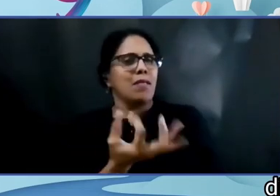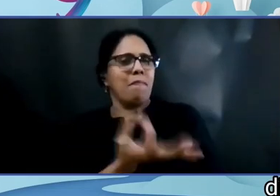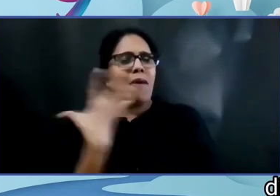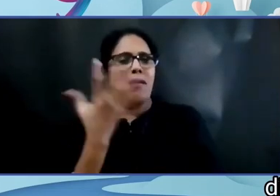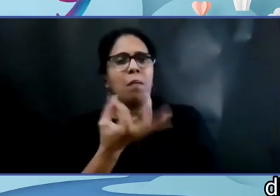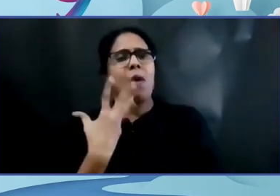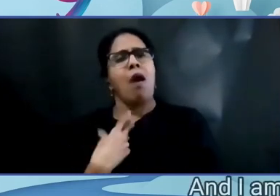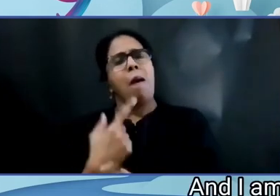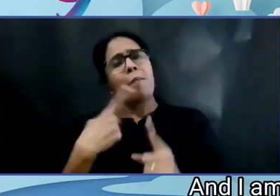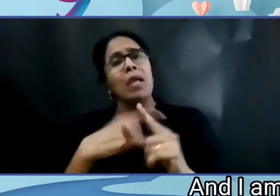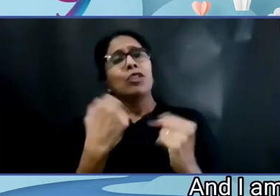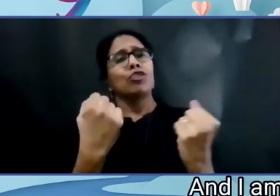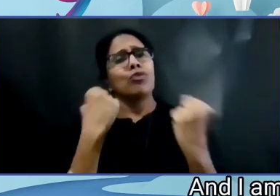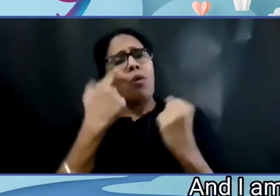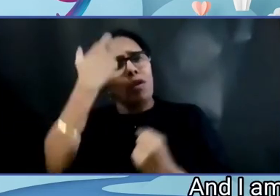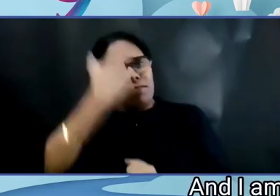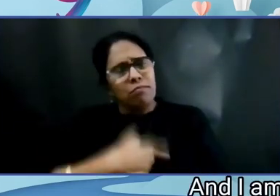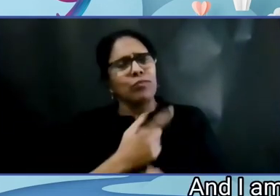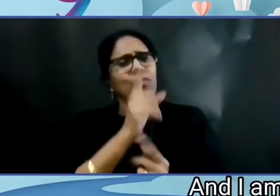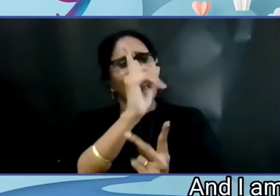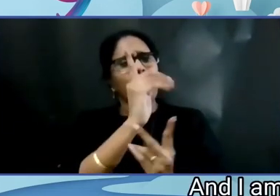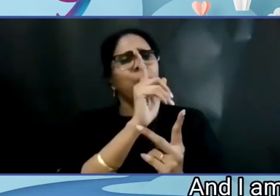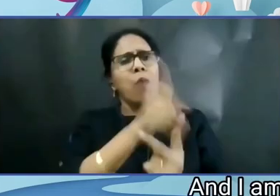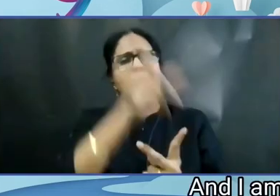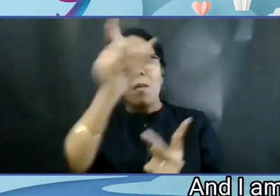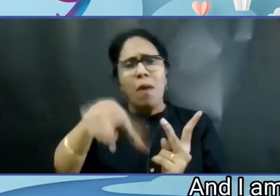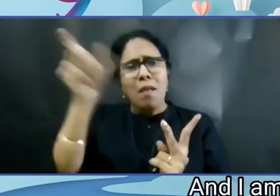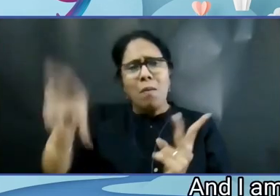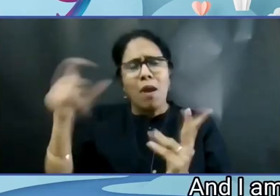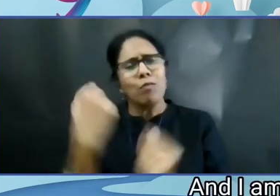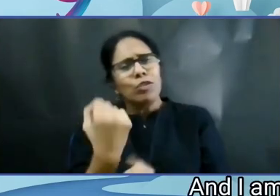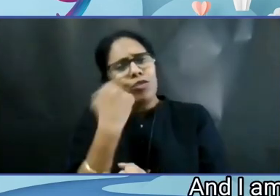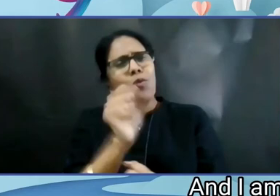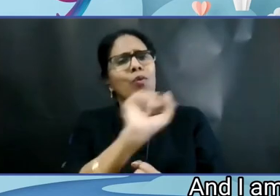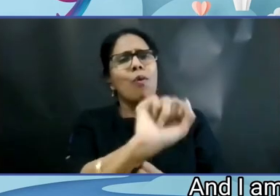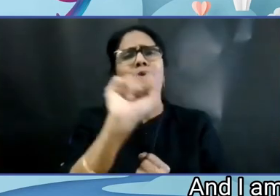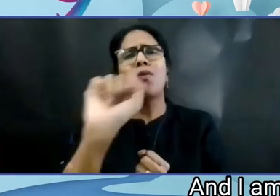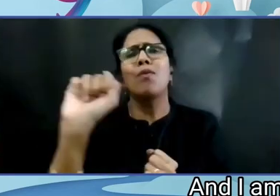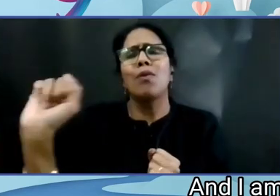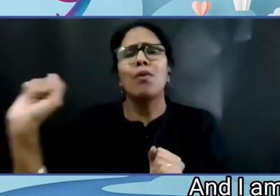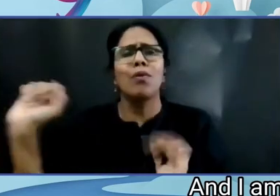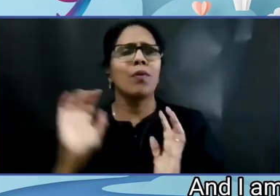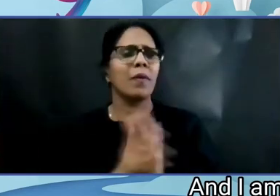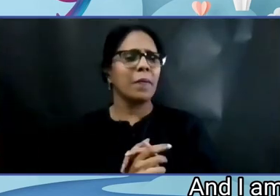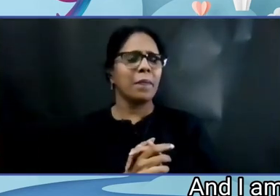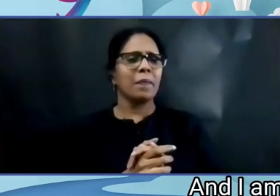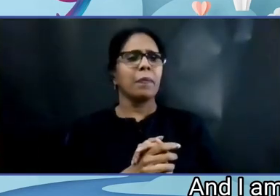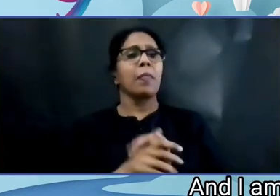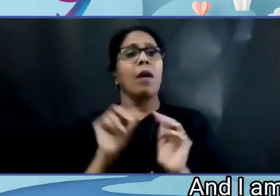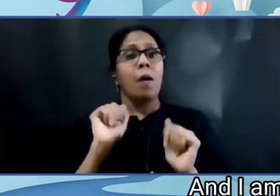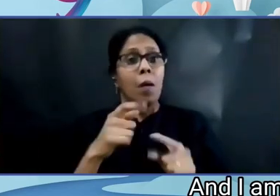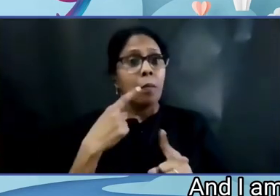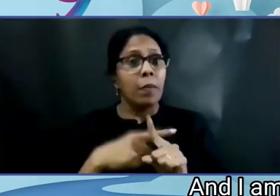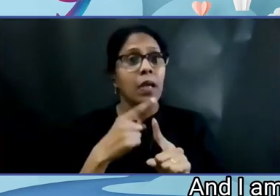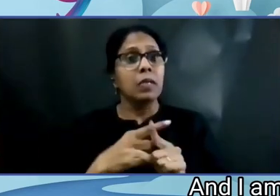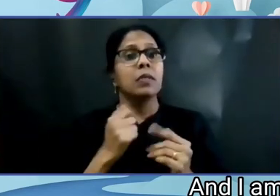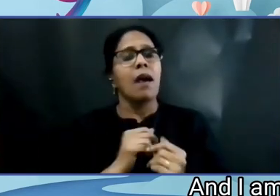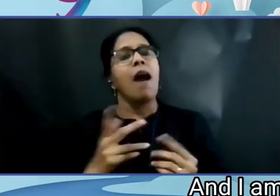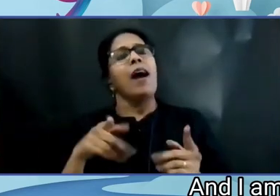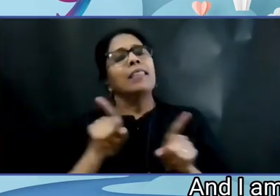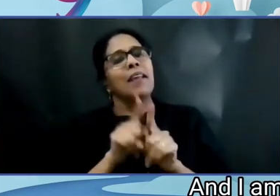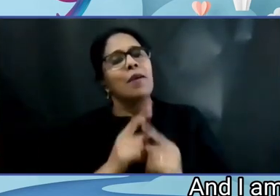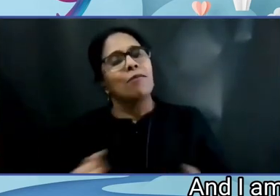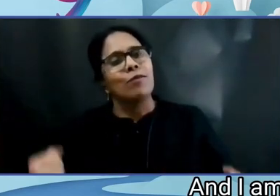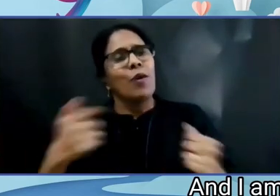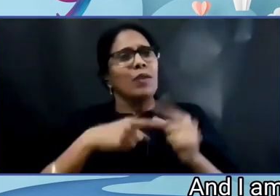own ways. And I am different and I own it. And we should embrace our